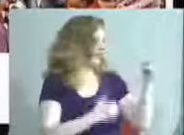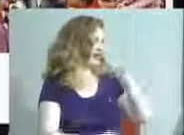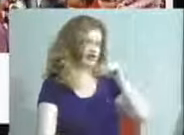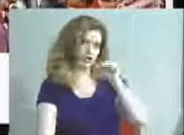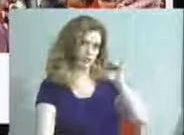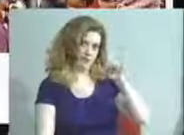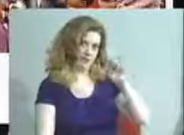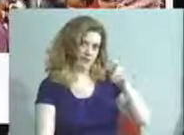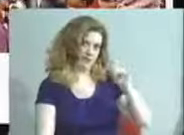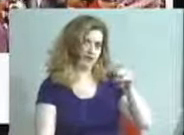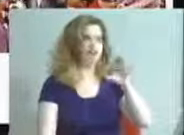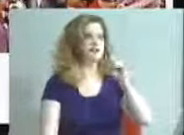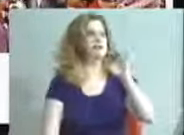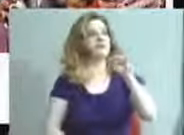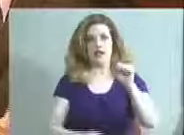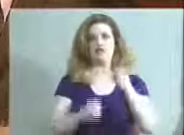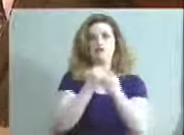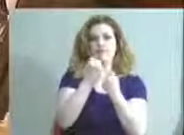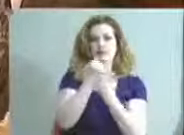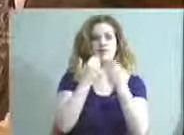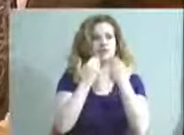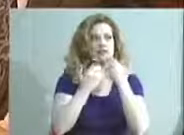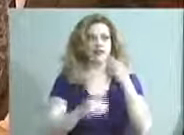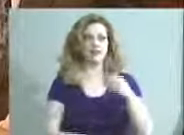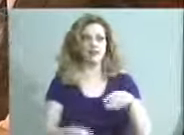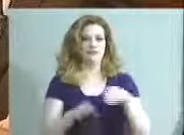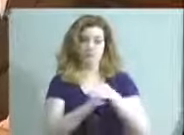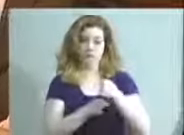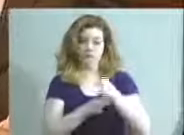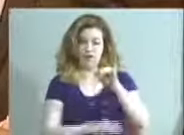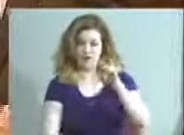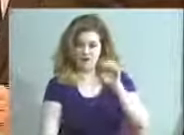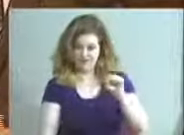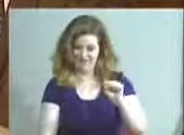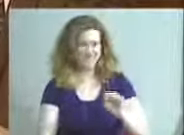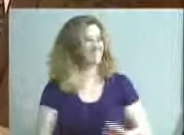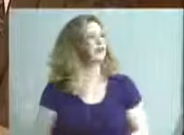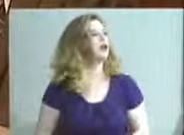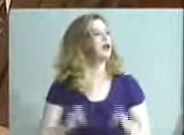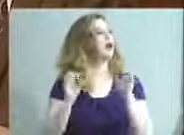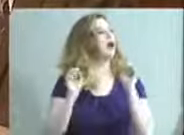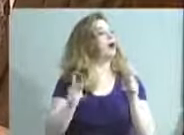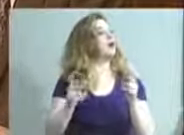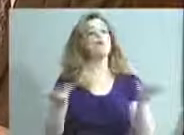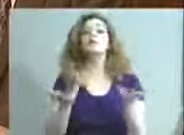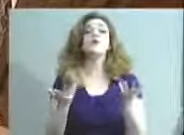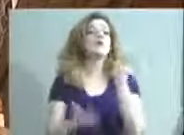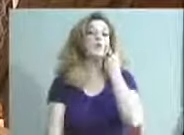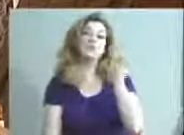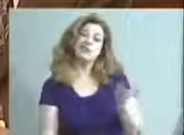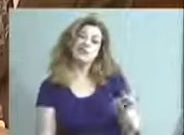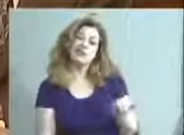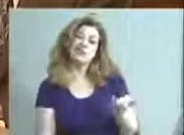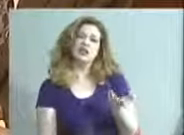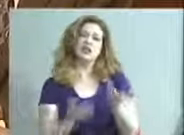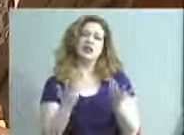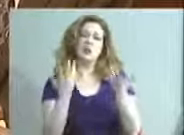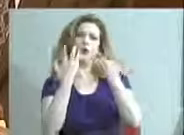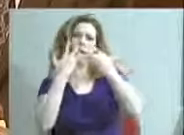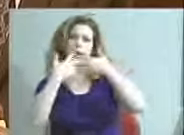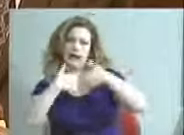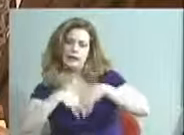Foundation. Thank you, Professor Jones. So this is what we're seeing here is integrating